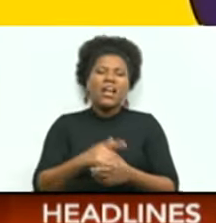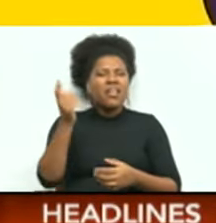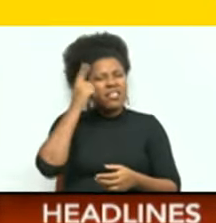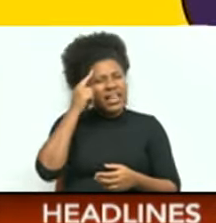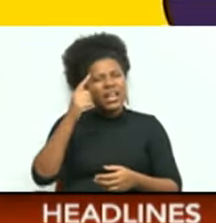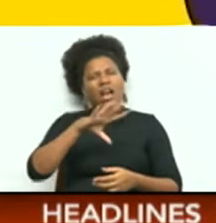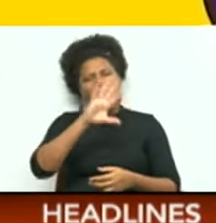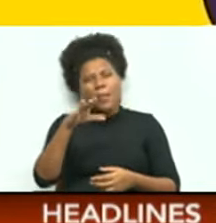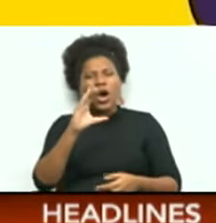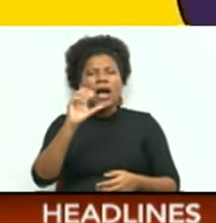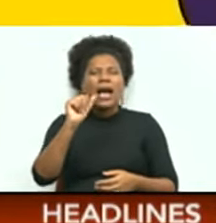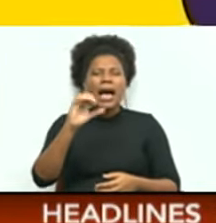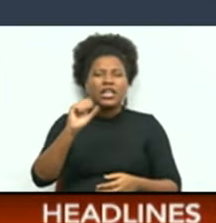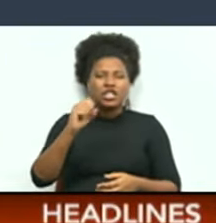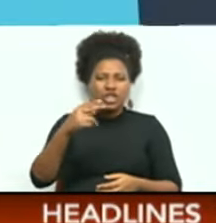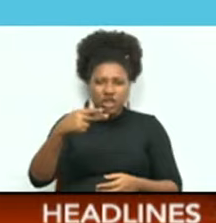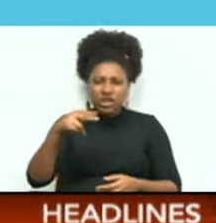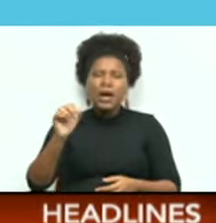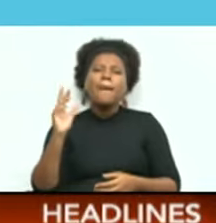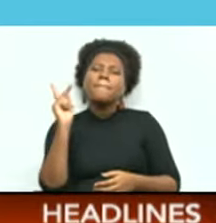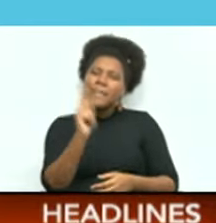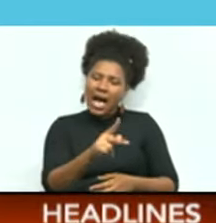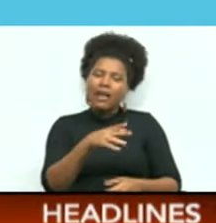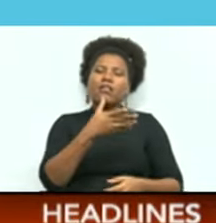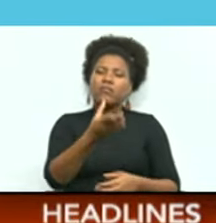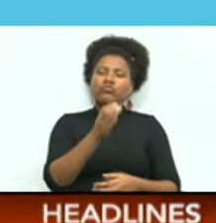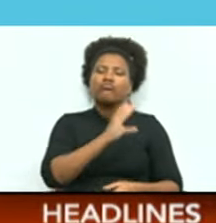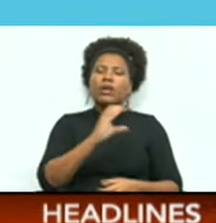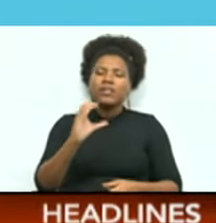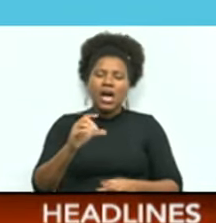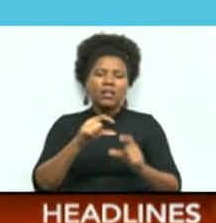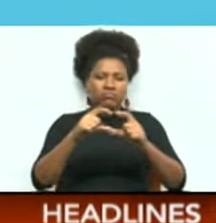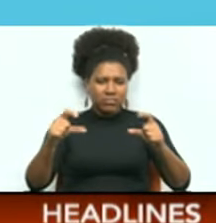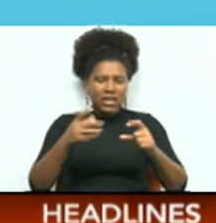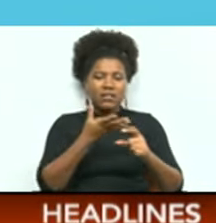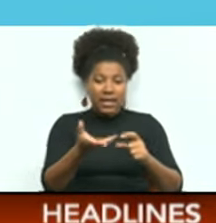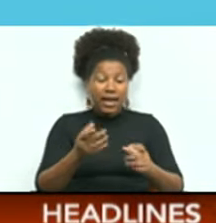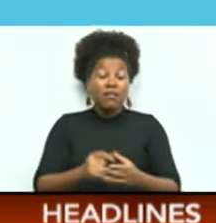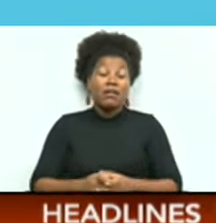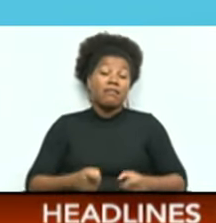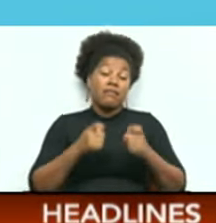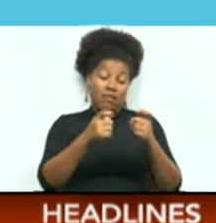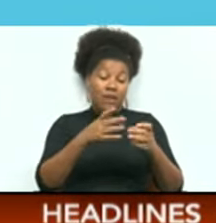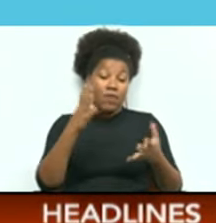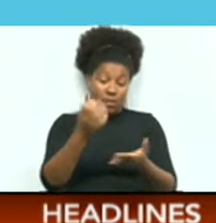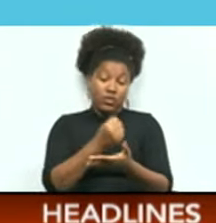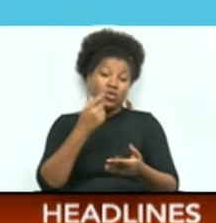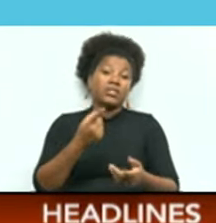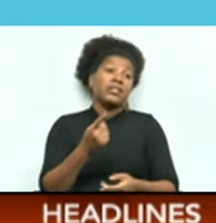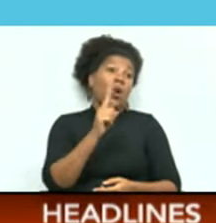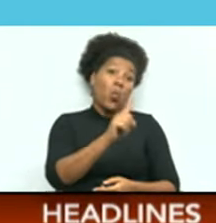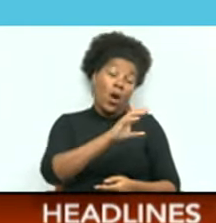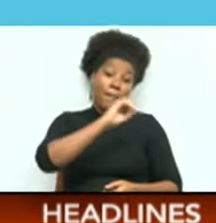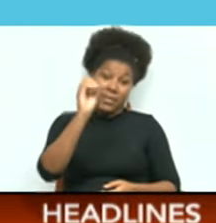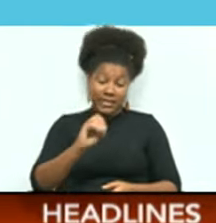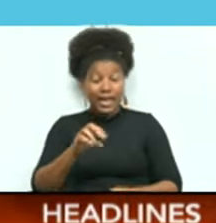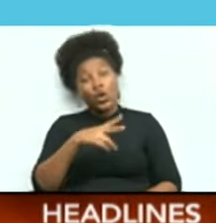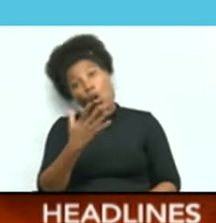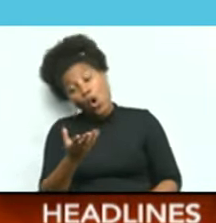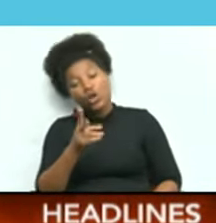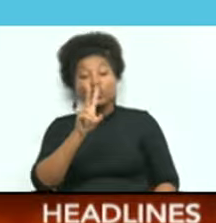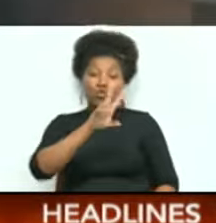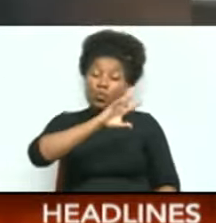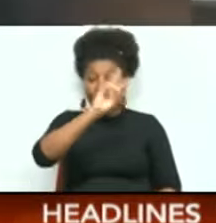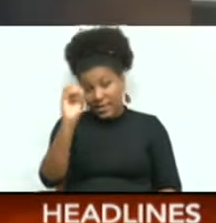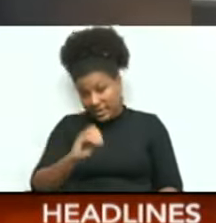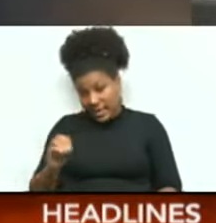cashback credit card. Many cashback credit cards offer an opportunity to earn 1% or 2% on regular purchases, and 5